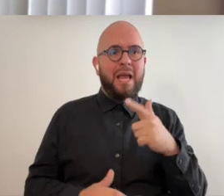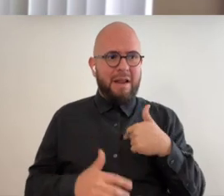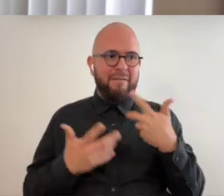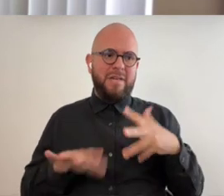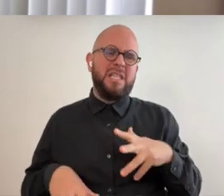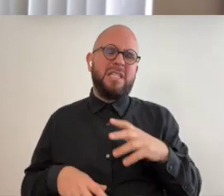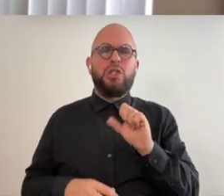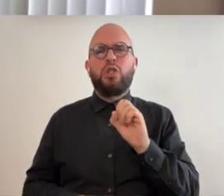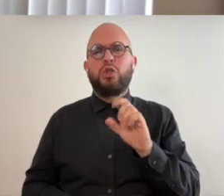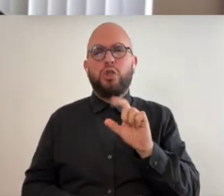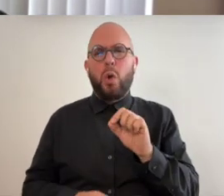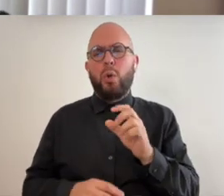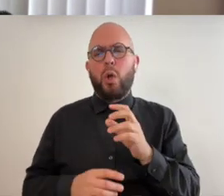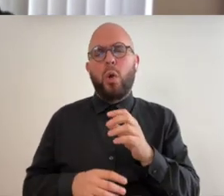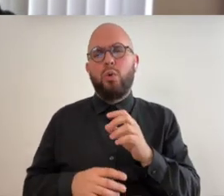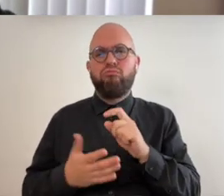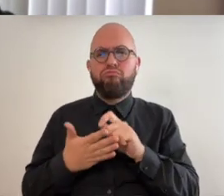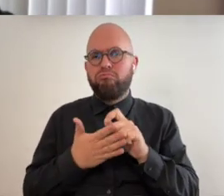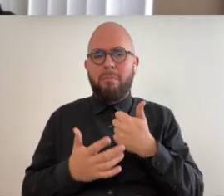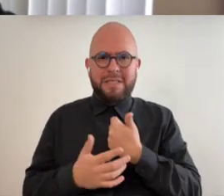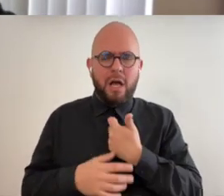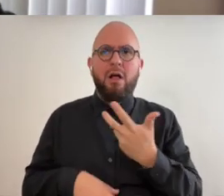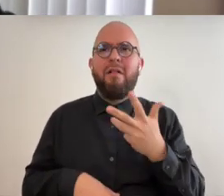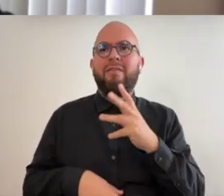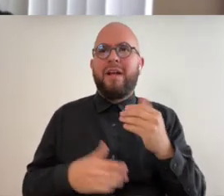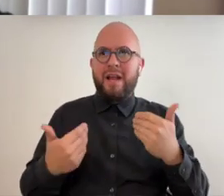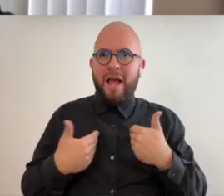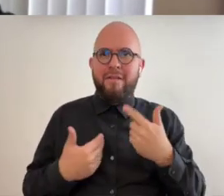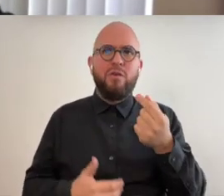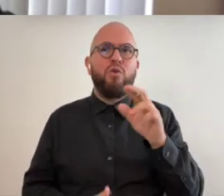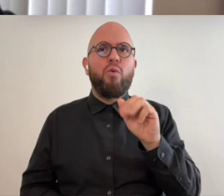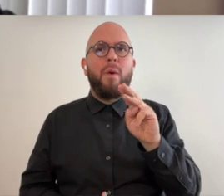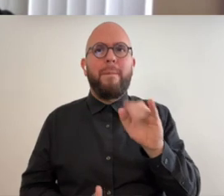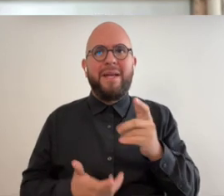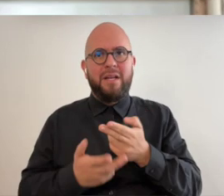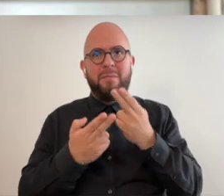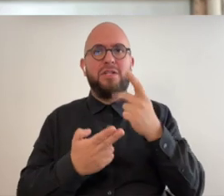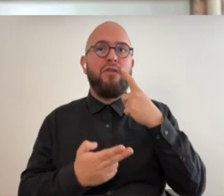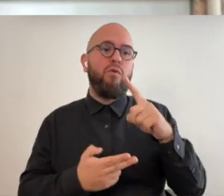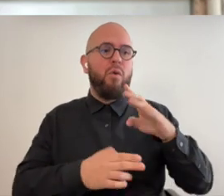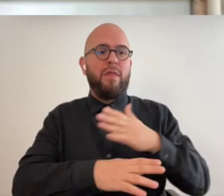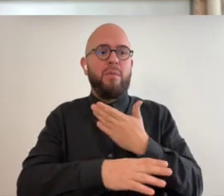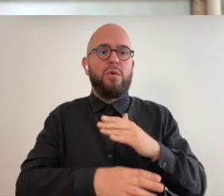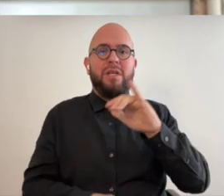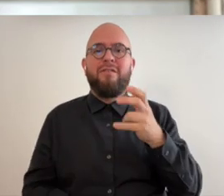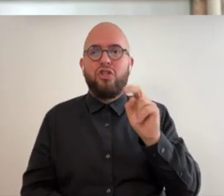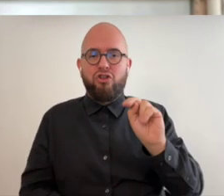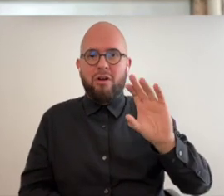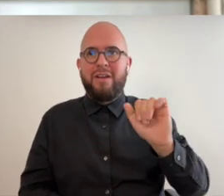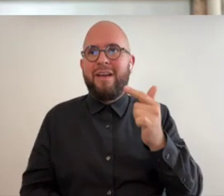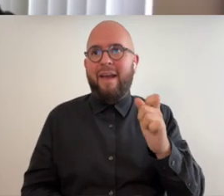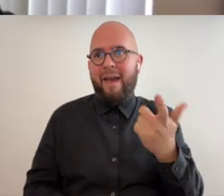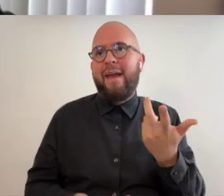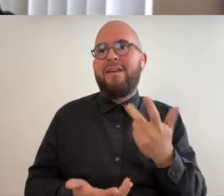um i have a grammy nomination for the music of john cage nice solo work i've done chamber